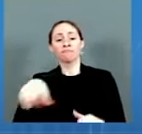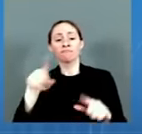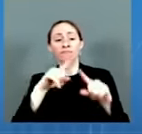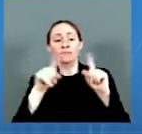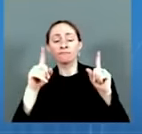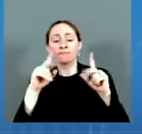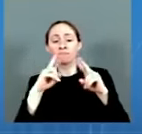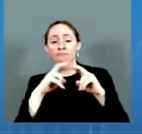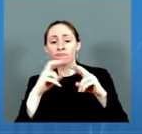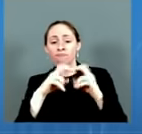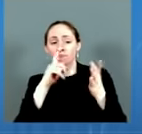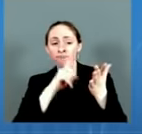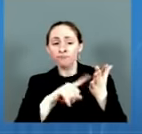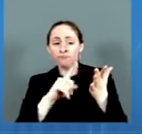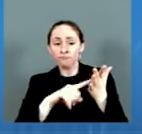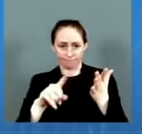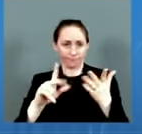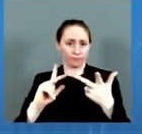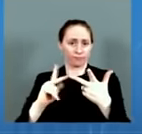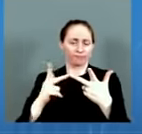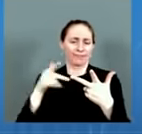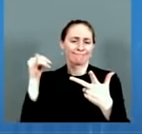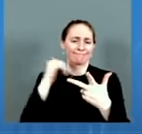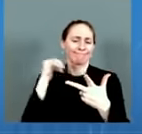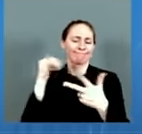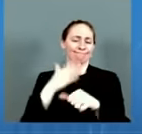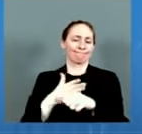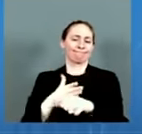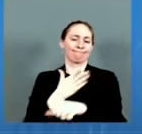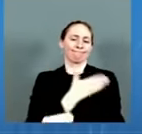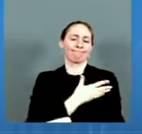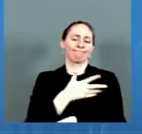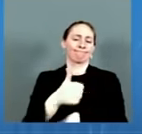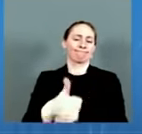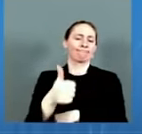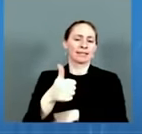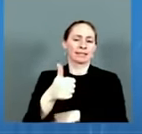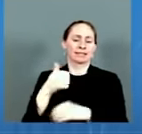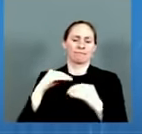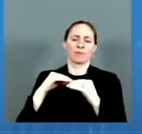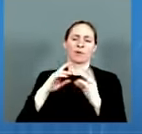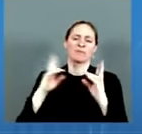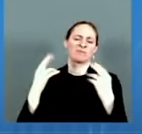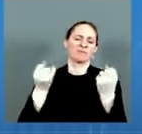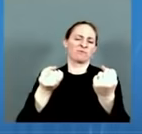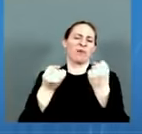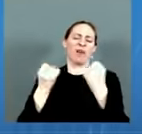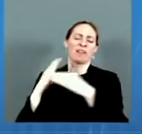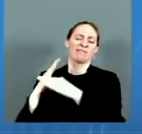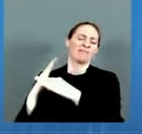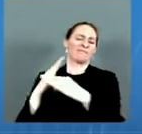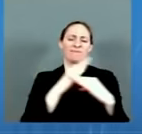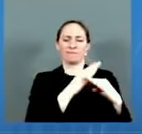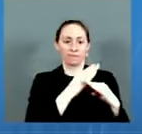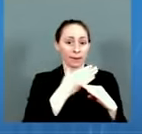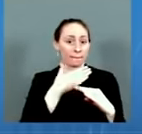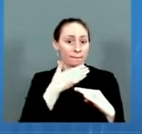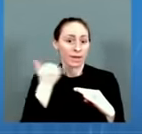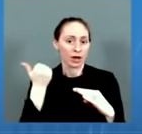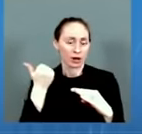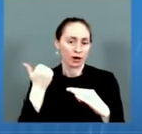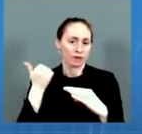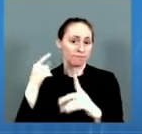Omicron. And so, finally, our booster vaccine regimens work against Omicron.